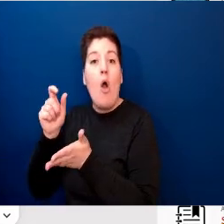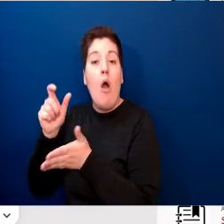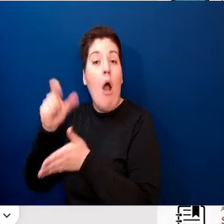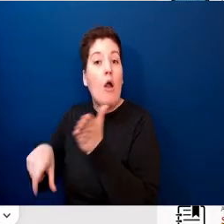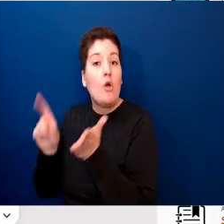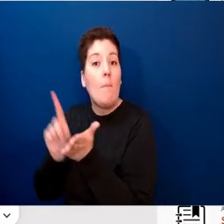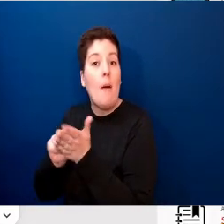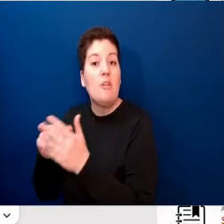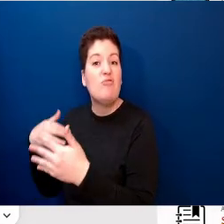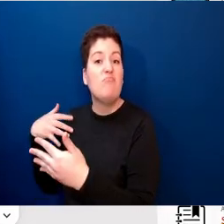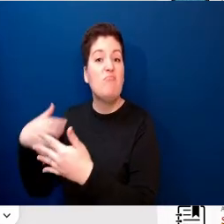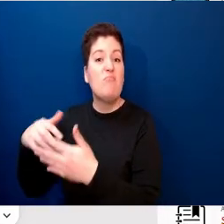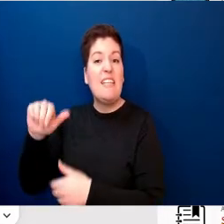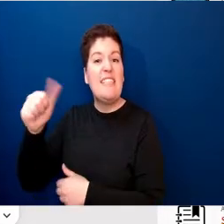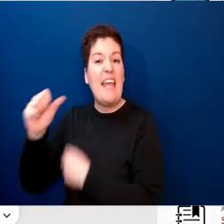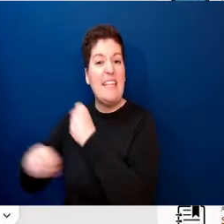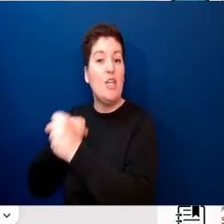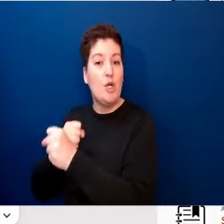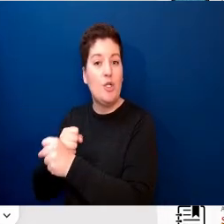Journals.